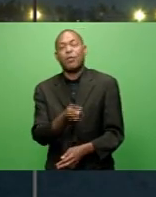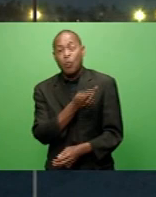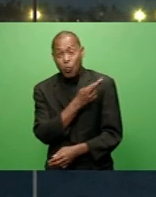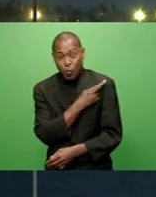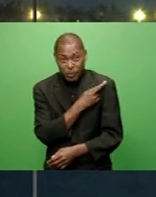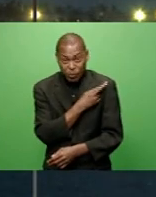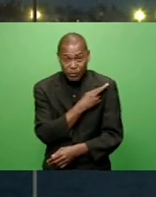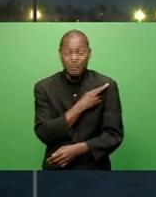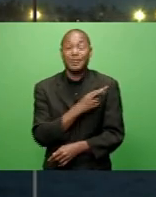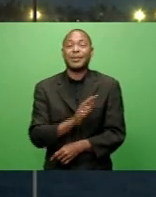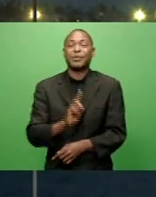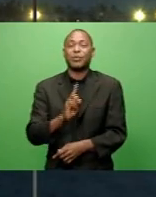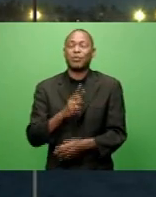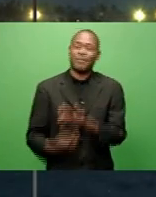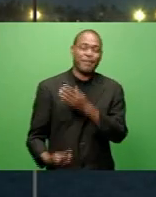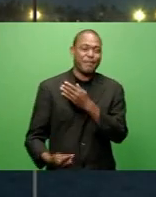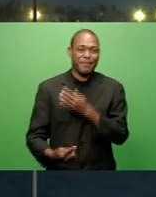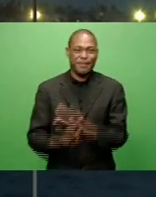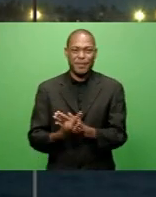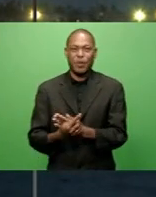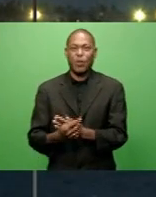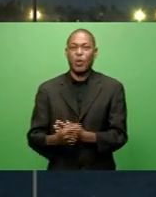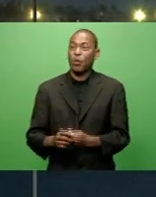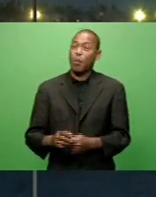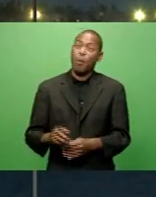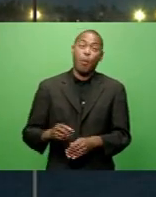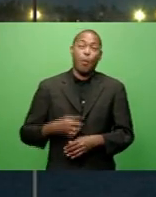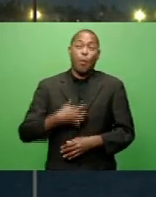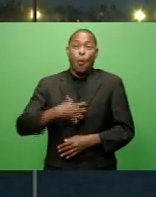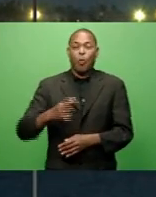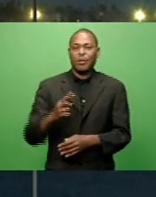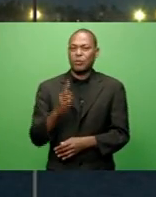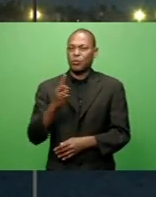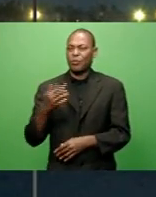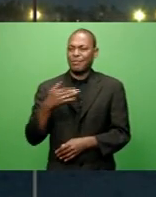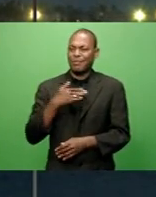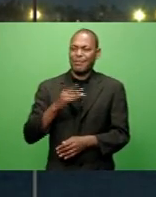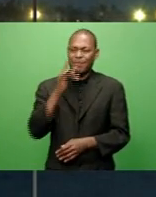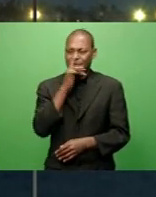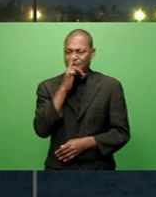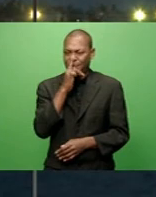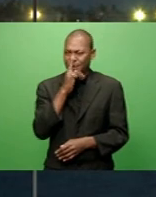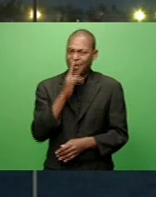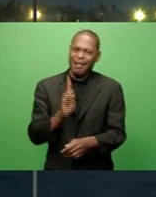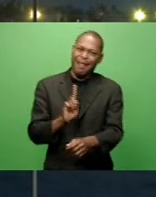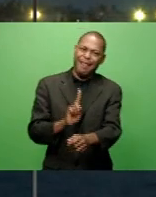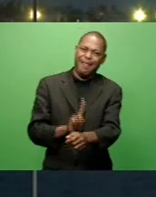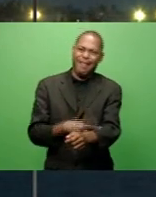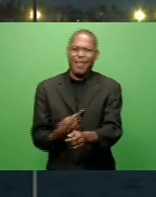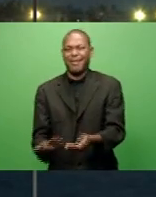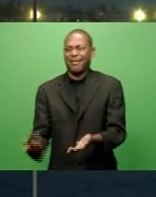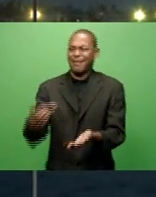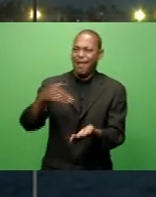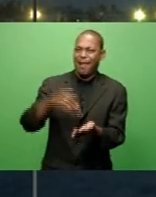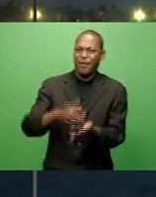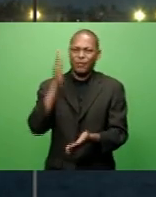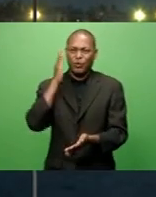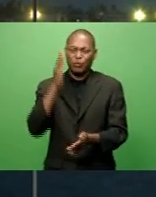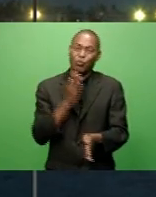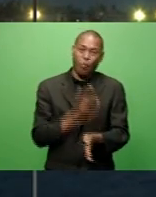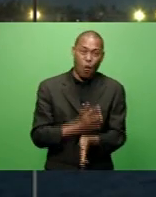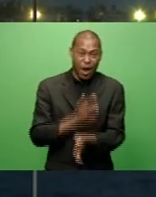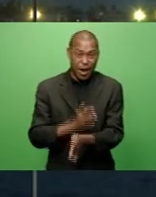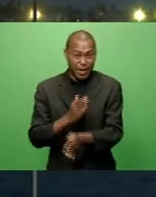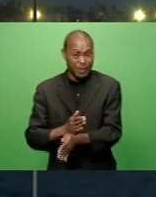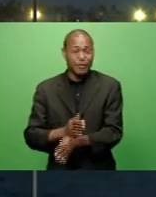situations. This comes as hundreds of communities are facing issues of getting to work and school on time. To avoid being caught in the traffic rush,